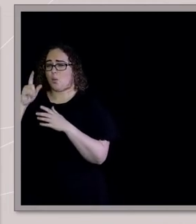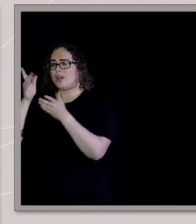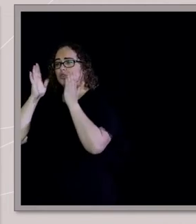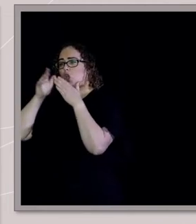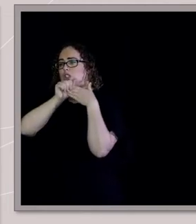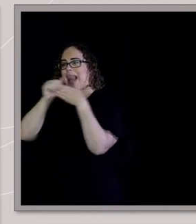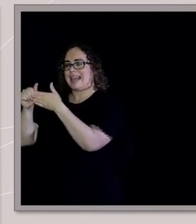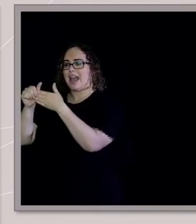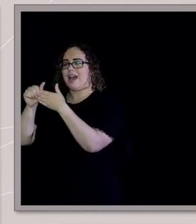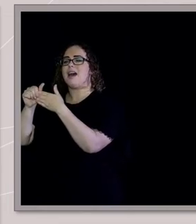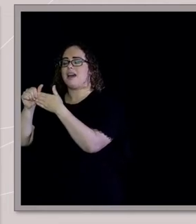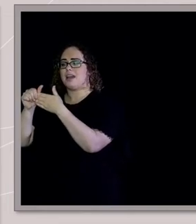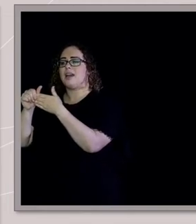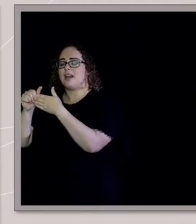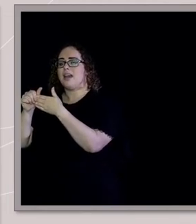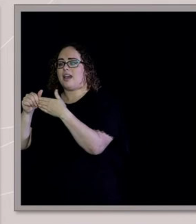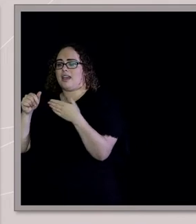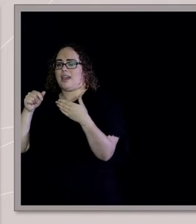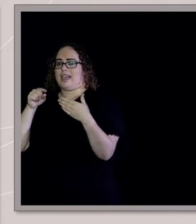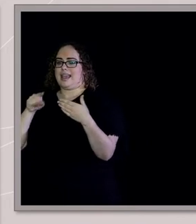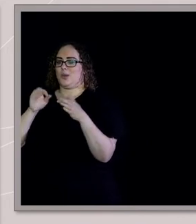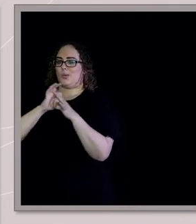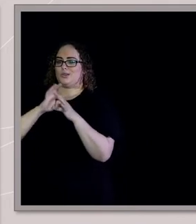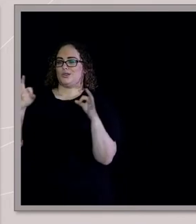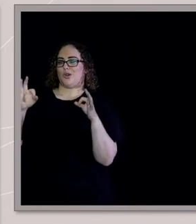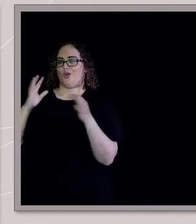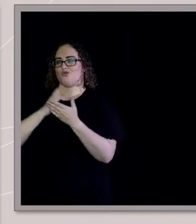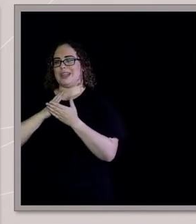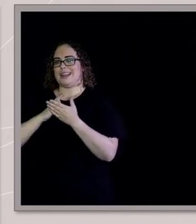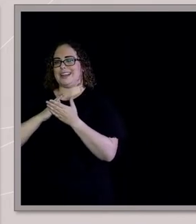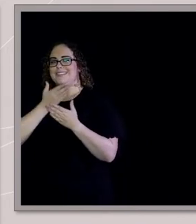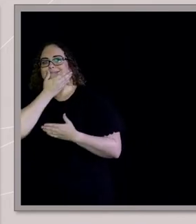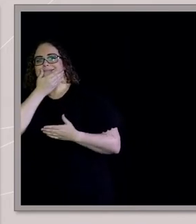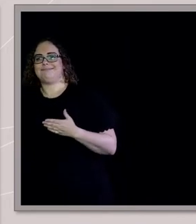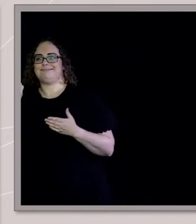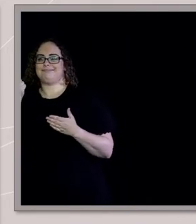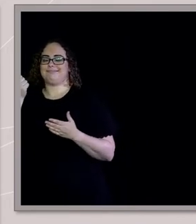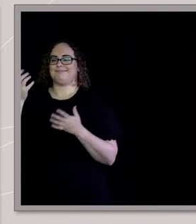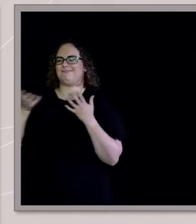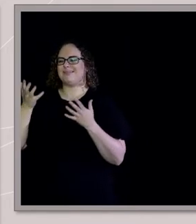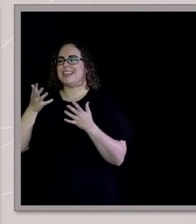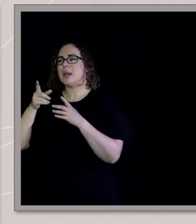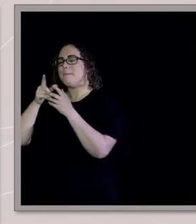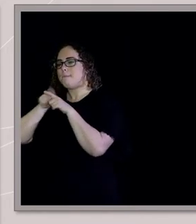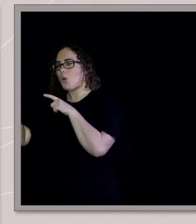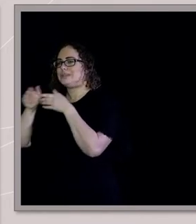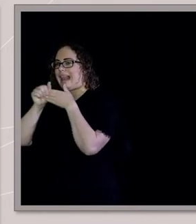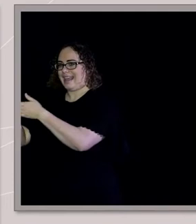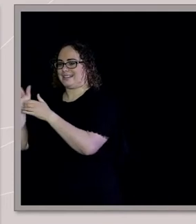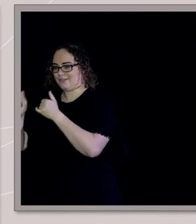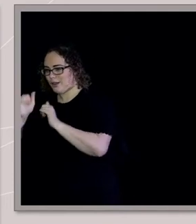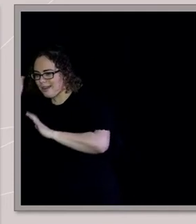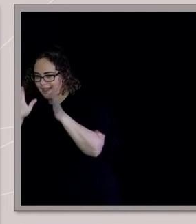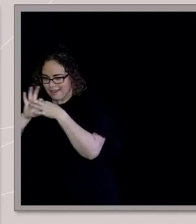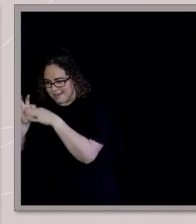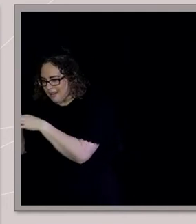charismatic, as religious leaders need to be. And so there was no questioning at a local level